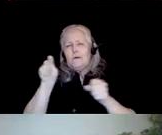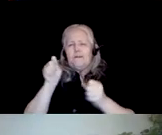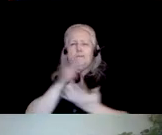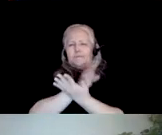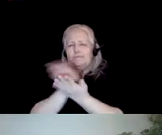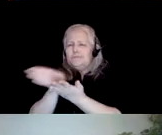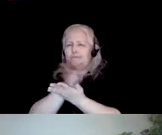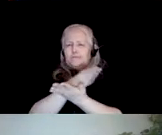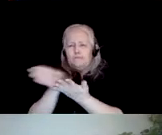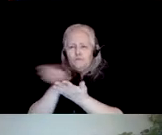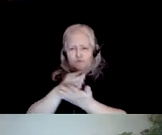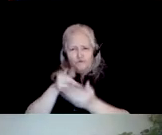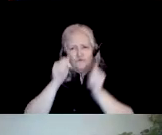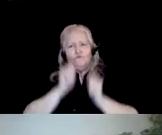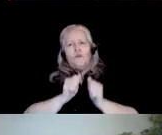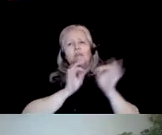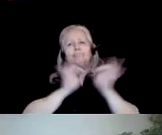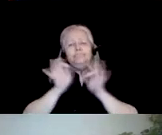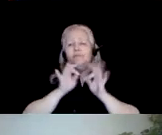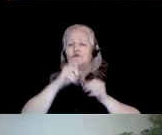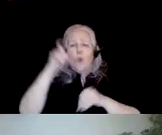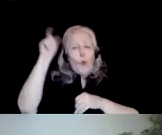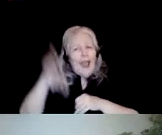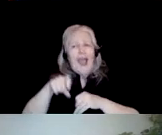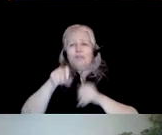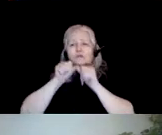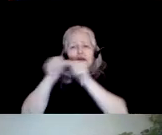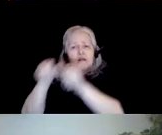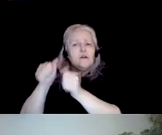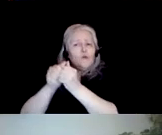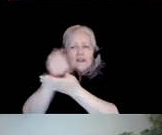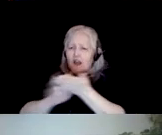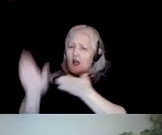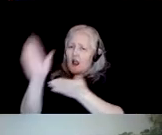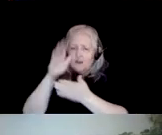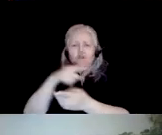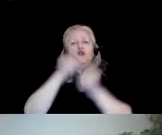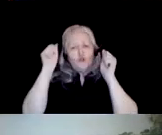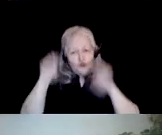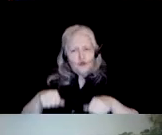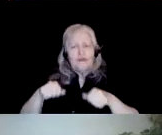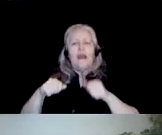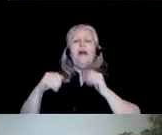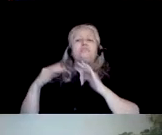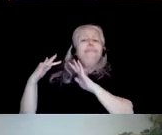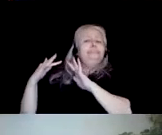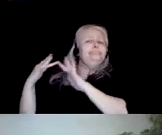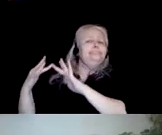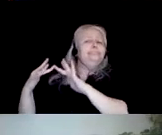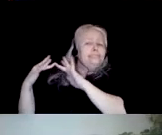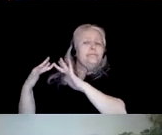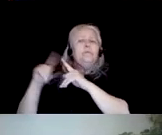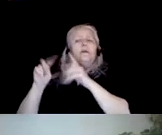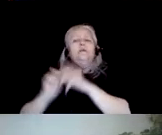that they can do with a linguistics degree outside academia. You can stay in touch with your linguist friends and colleagues and alumni who go into